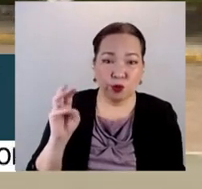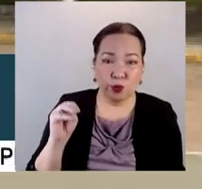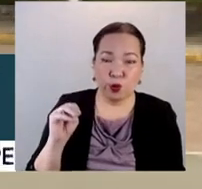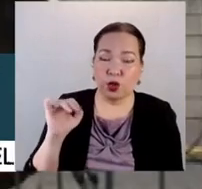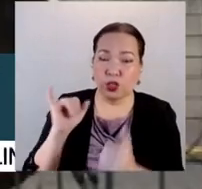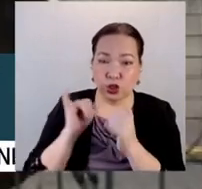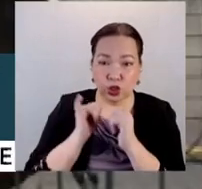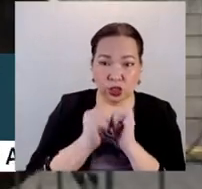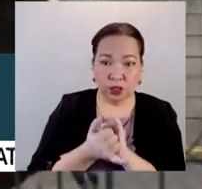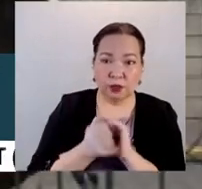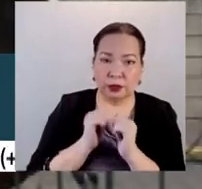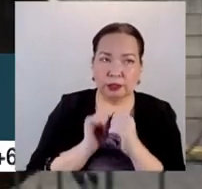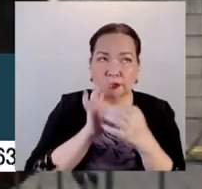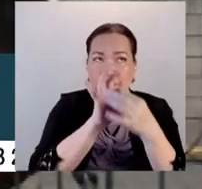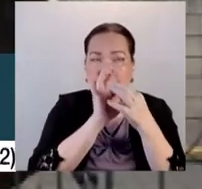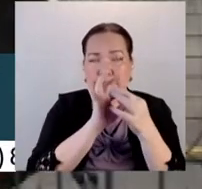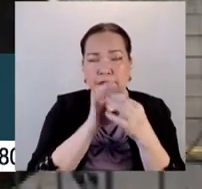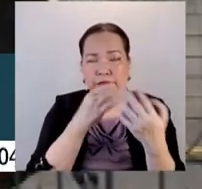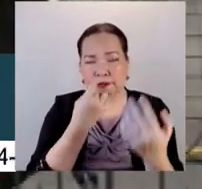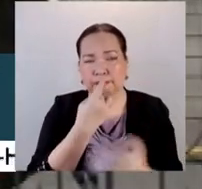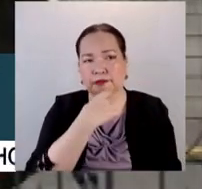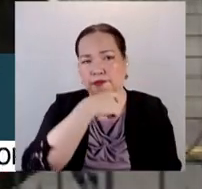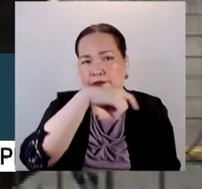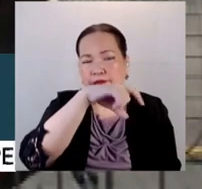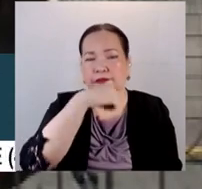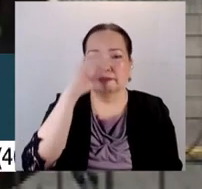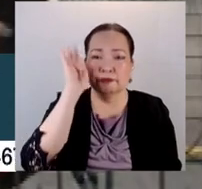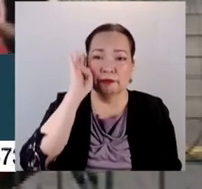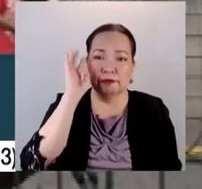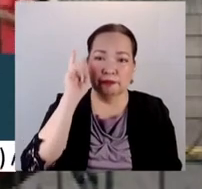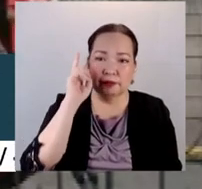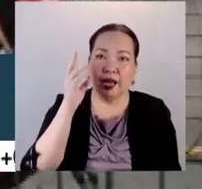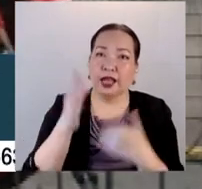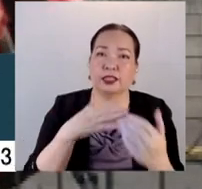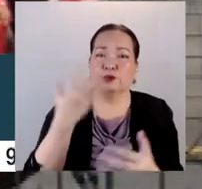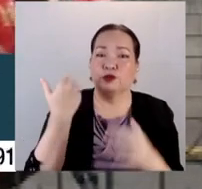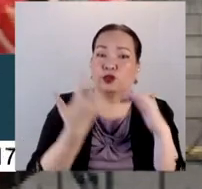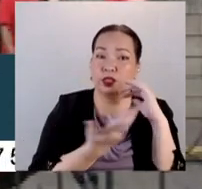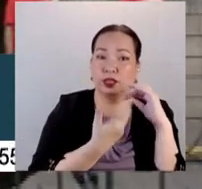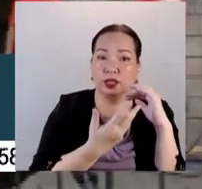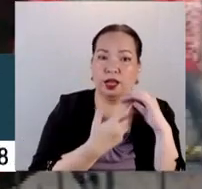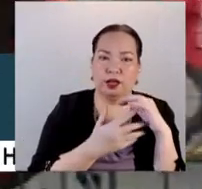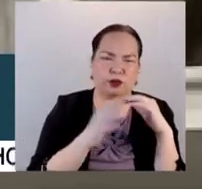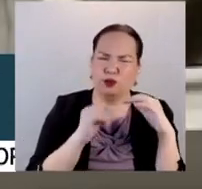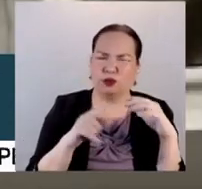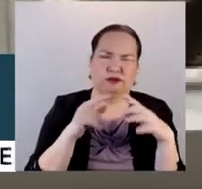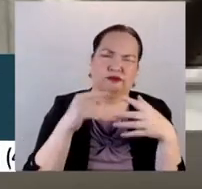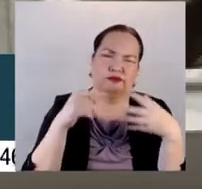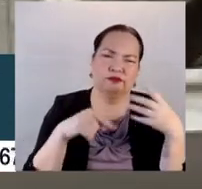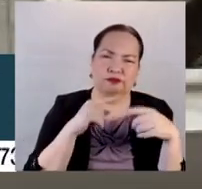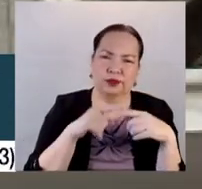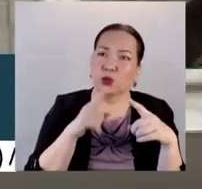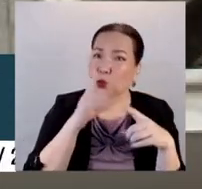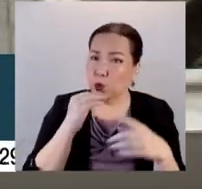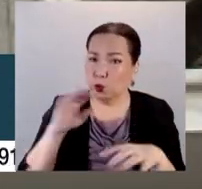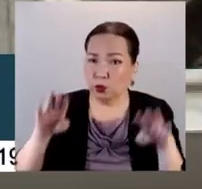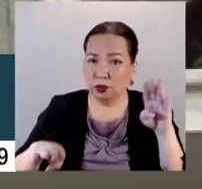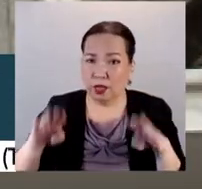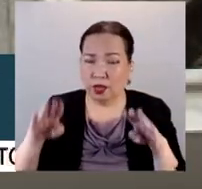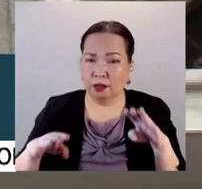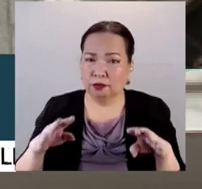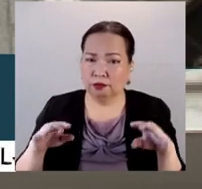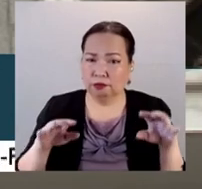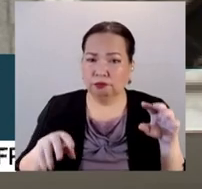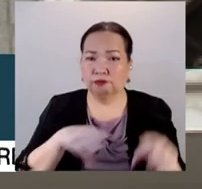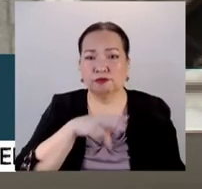relationship namin ni Presidente kahit pa former sa lahat-lahat. And so, doon sa mga may doubt, tama po yan naman